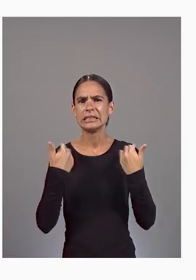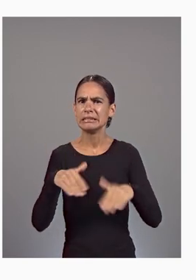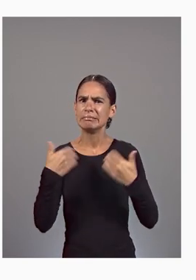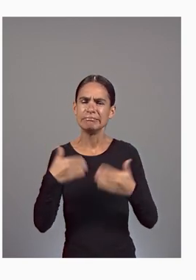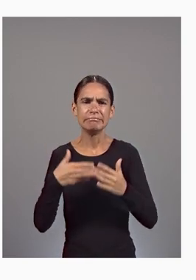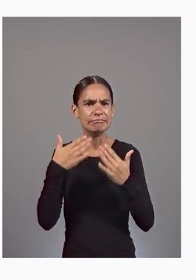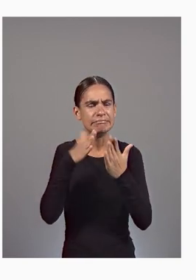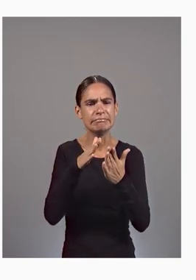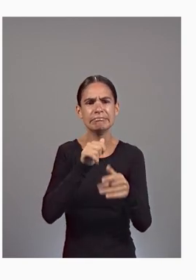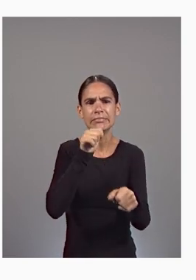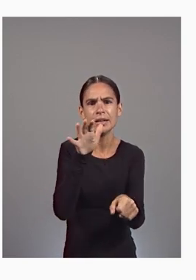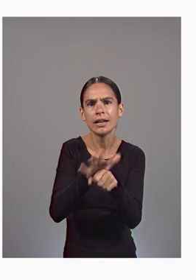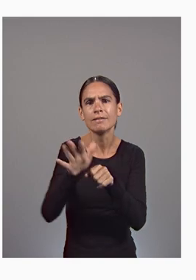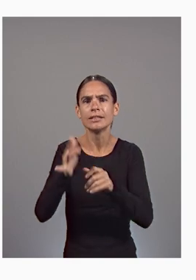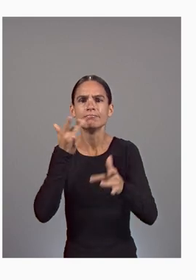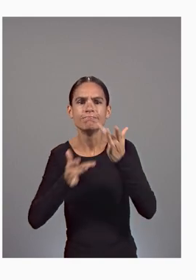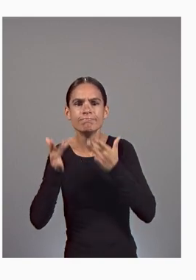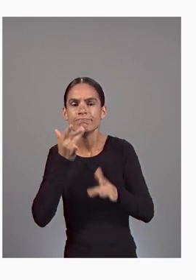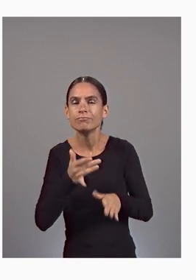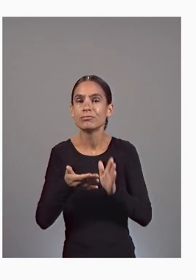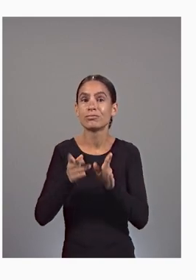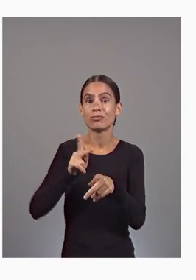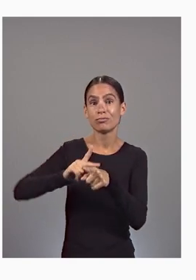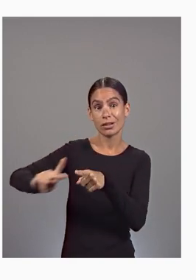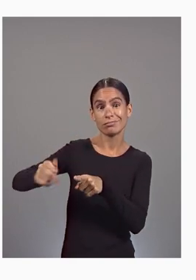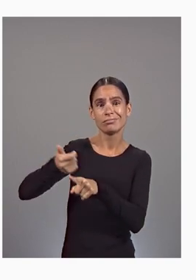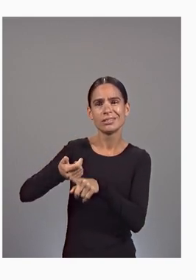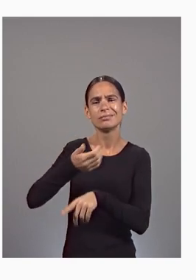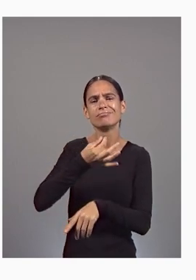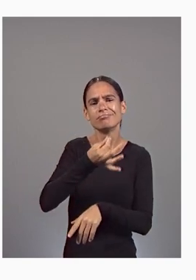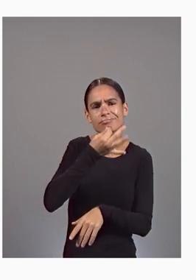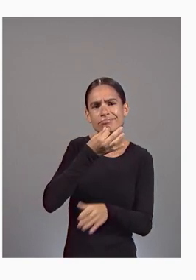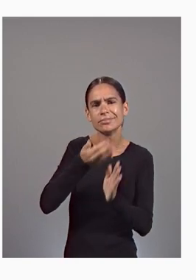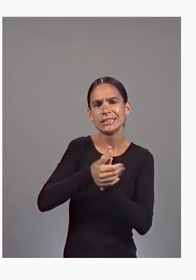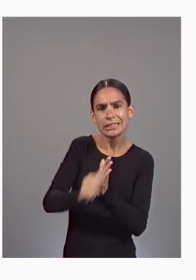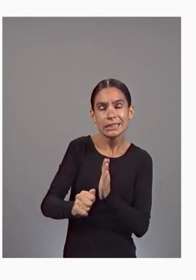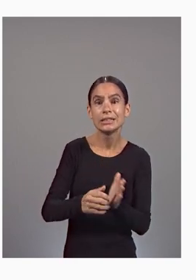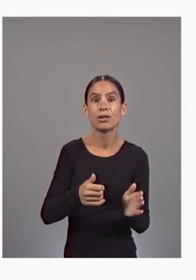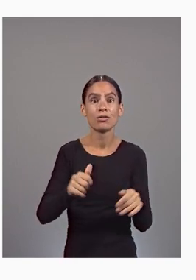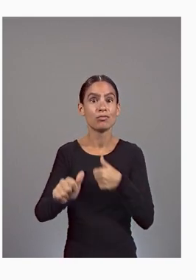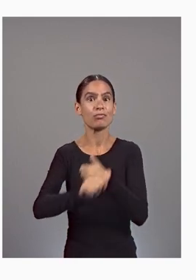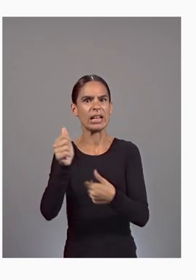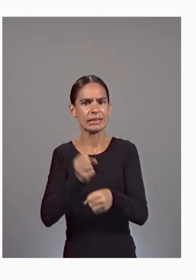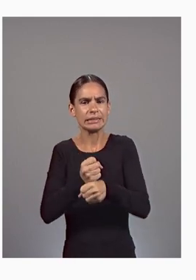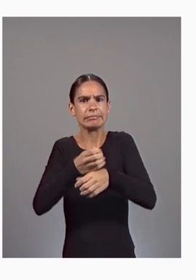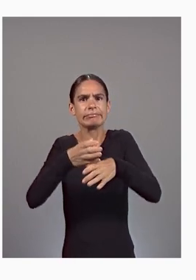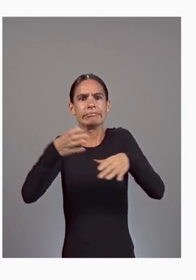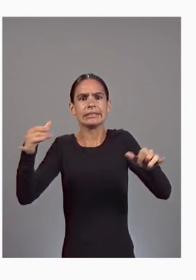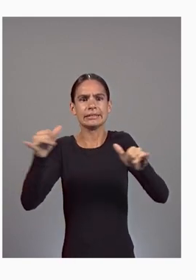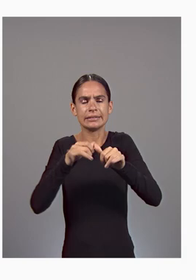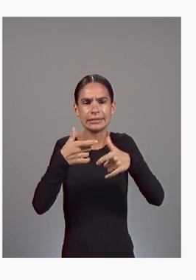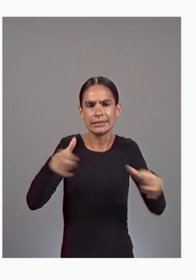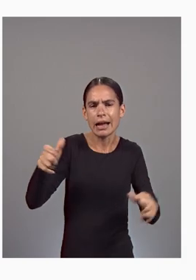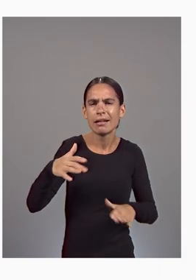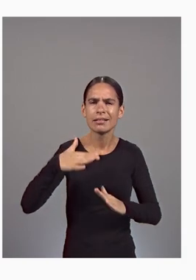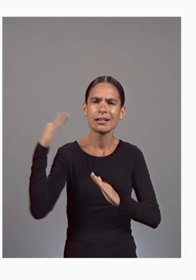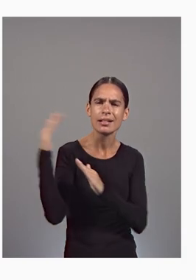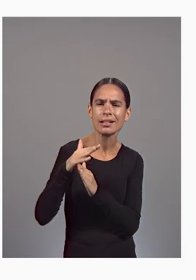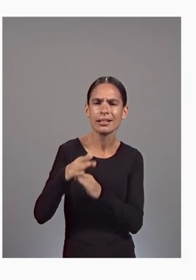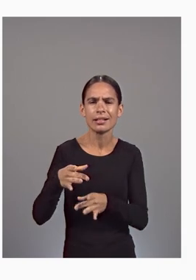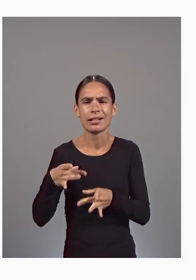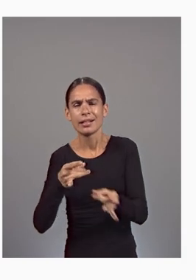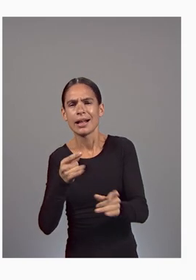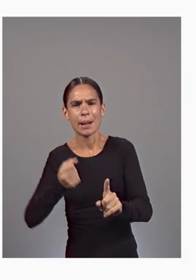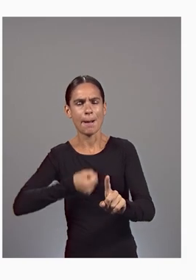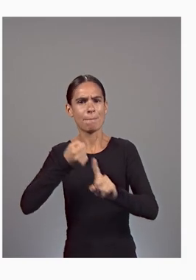of skilled professionals and threats that are growing every day in scale, sophistication, and